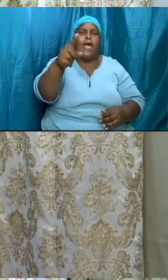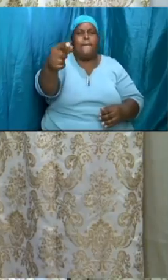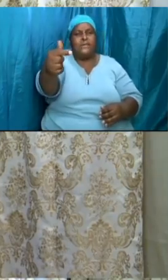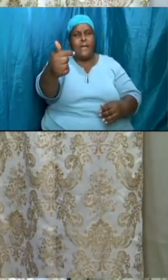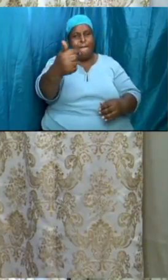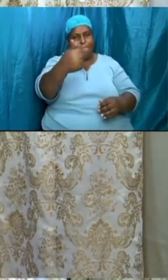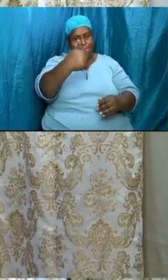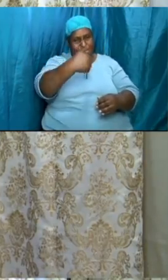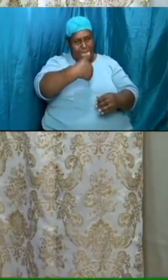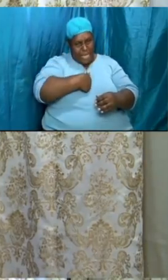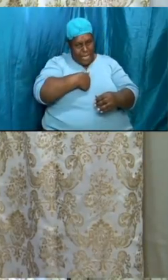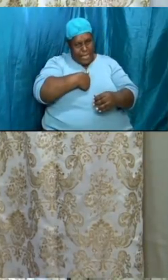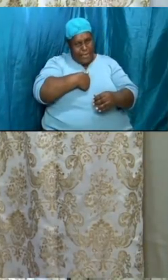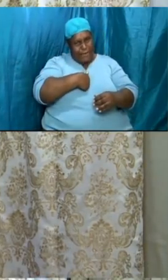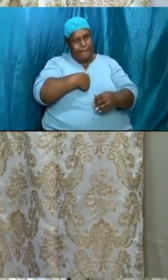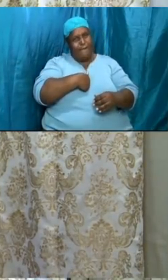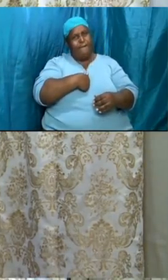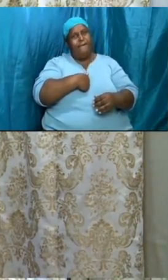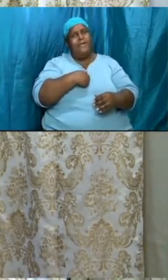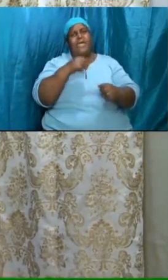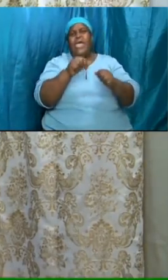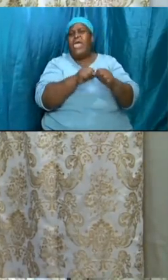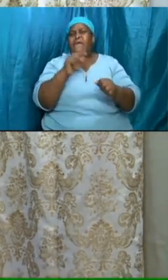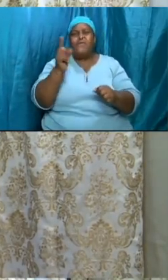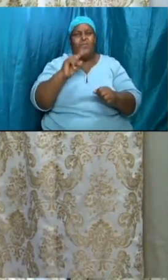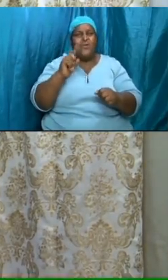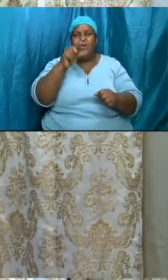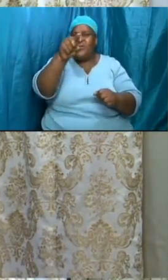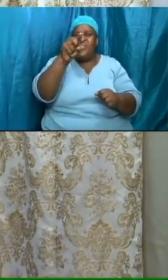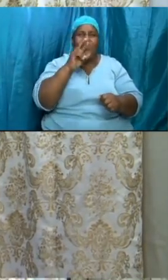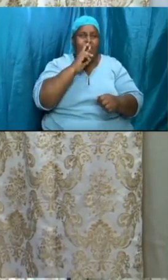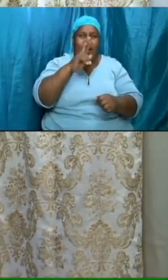and overseas wherever you are pray